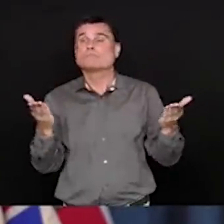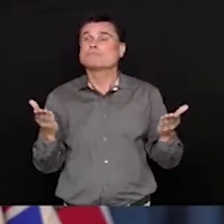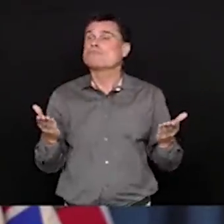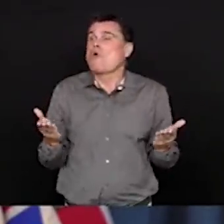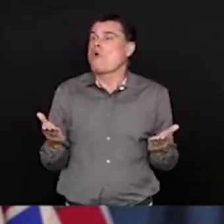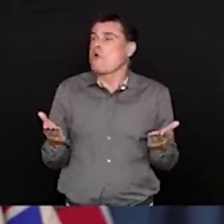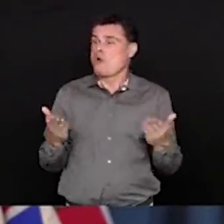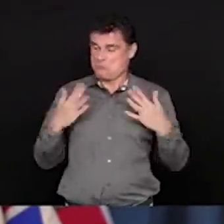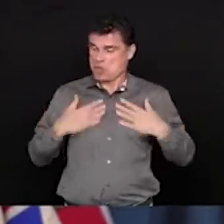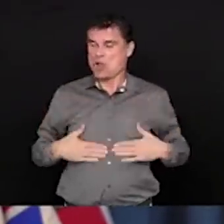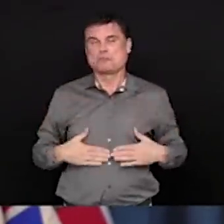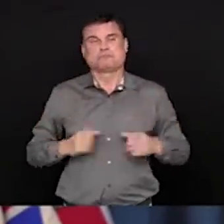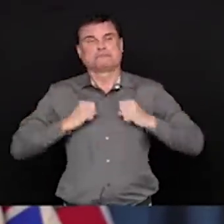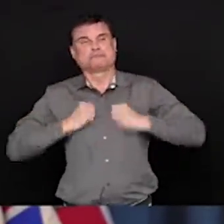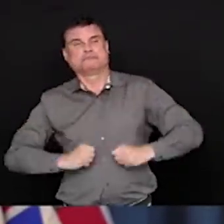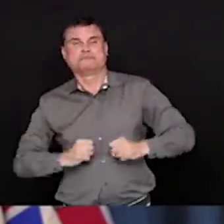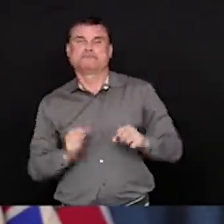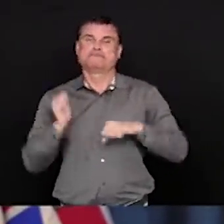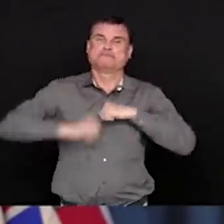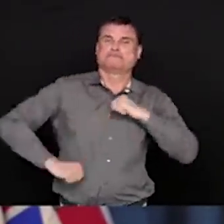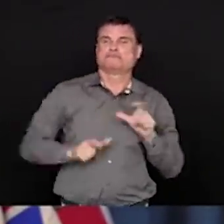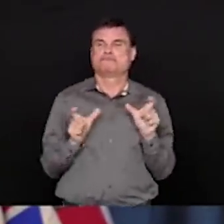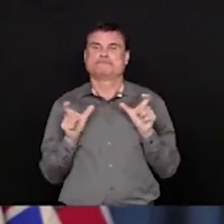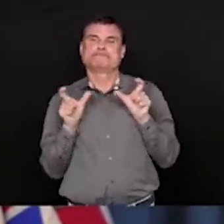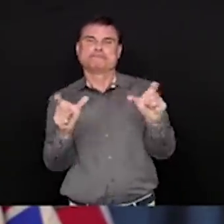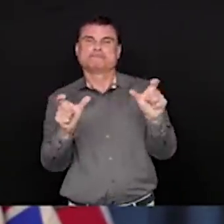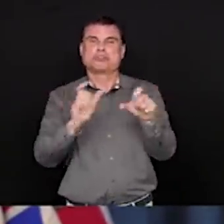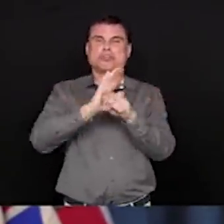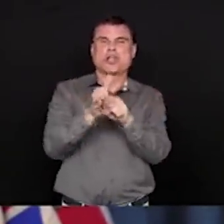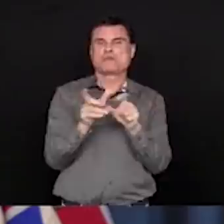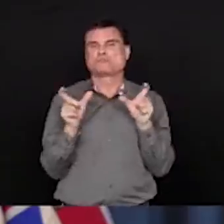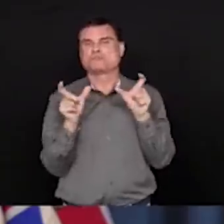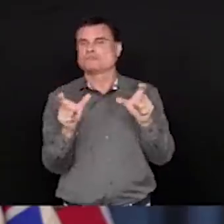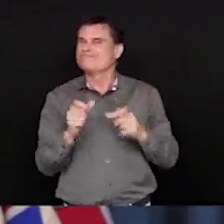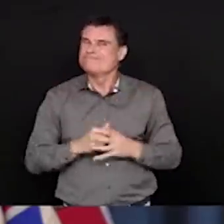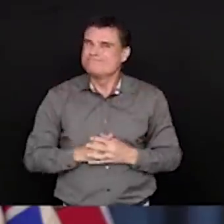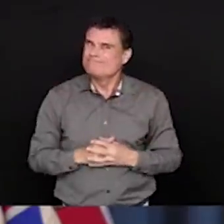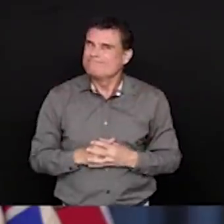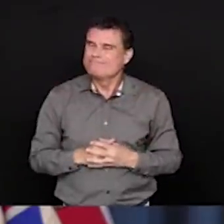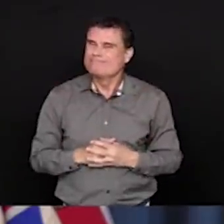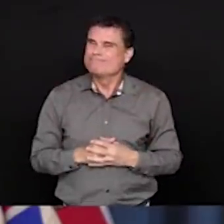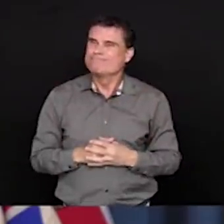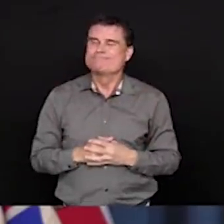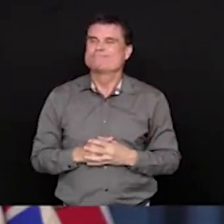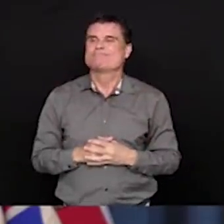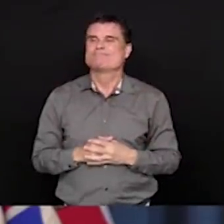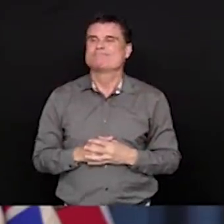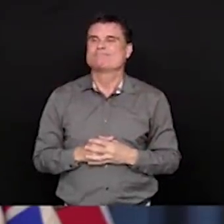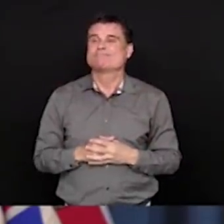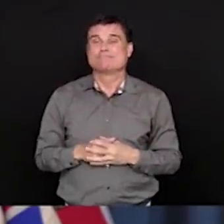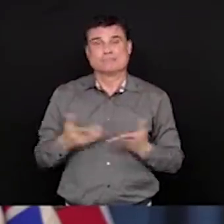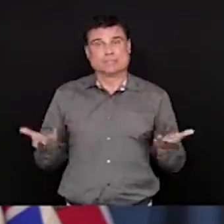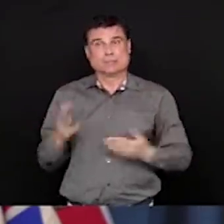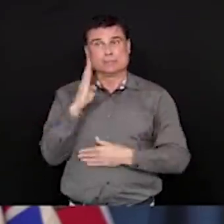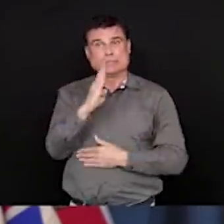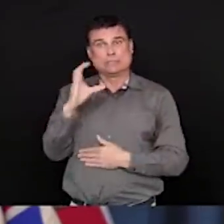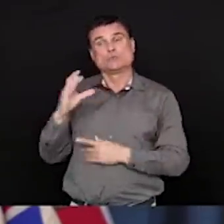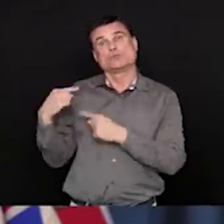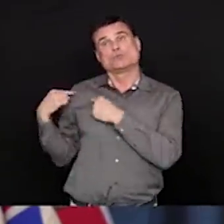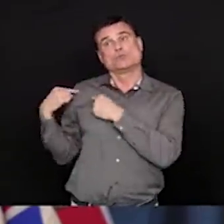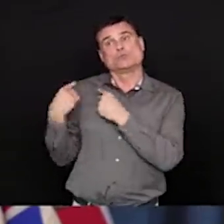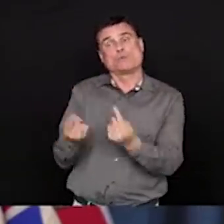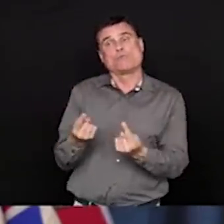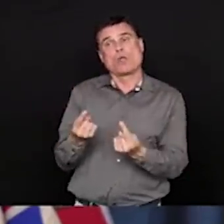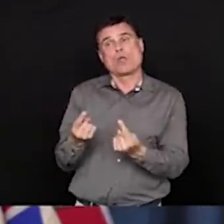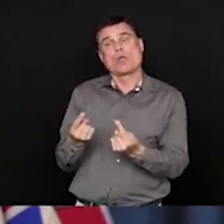the long-term care home. So, they have been mostly over, with the one exception of a person in their 60s, everybody else